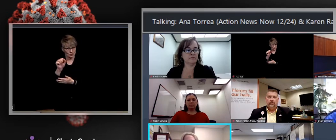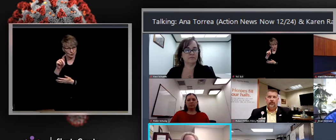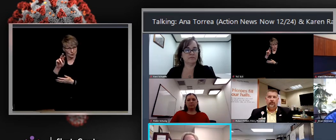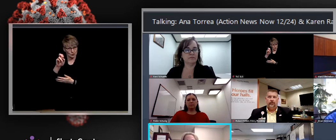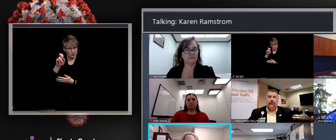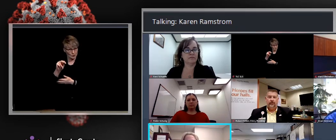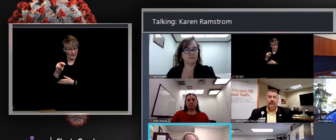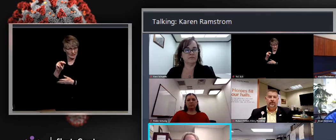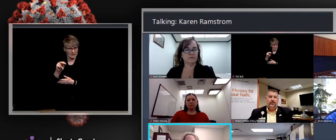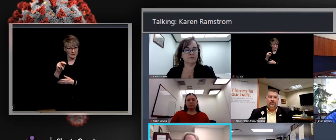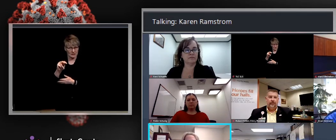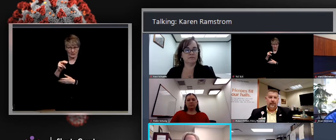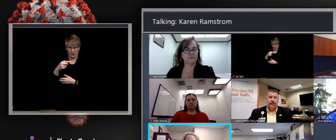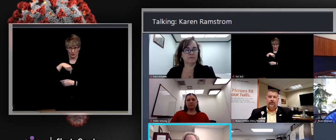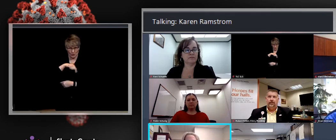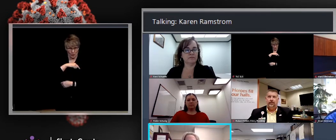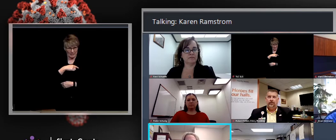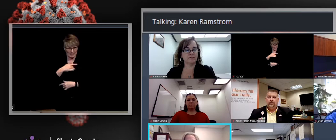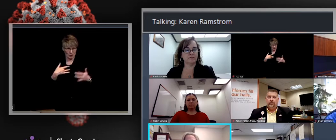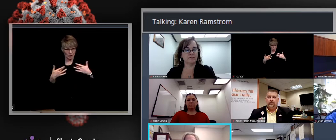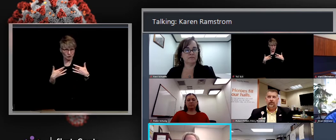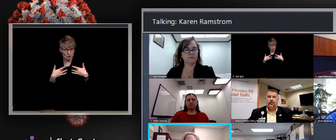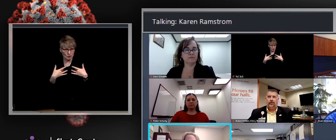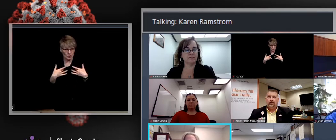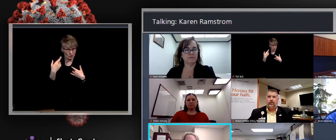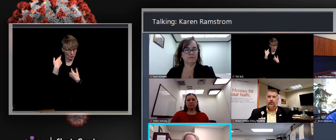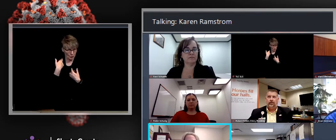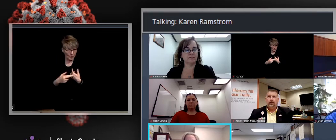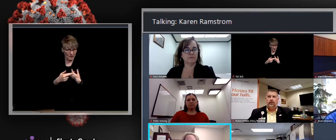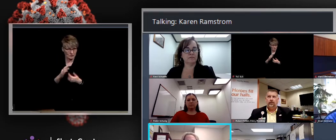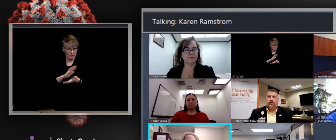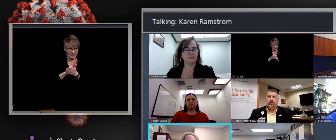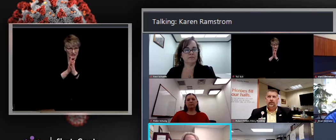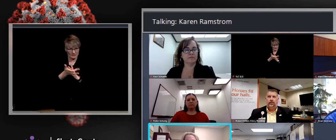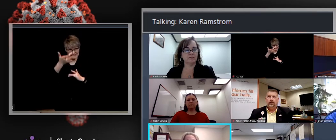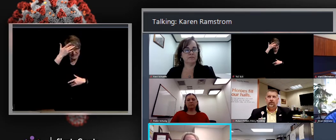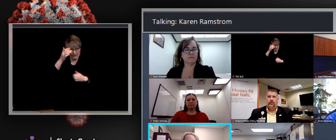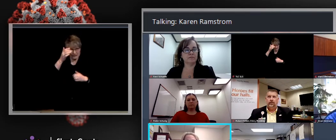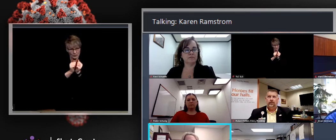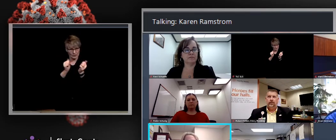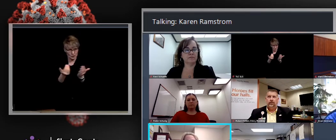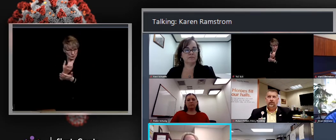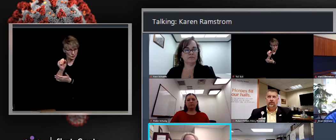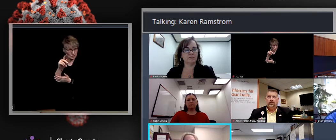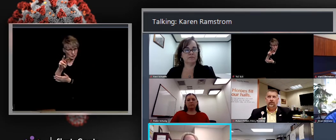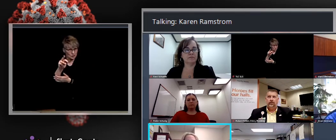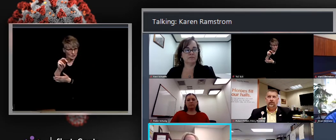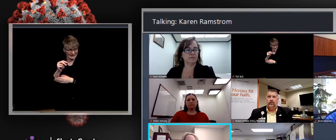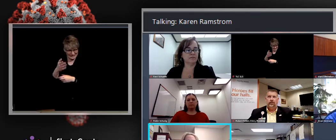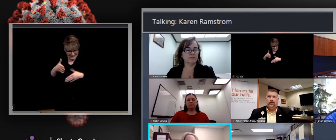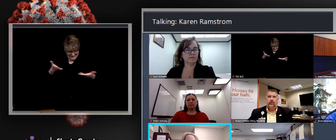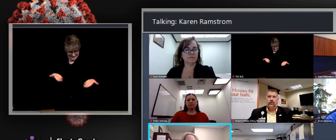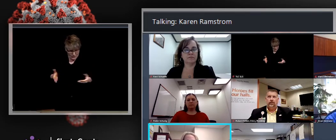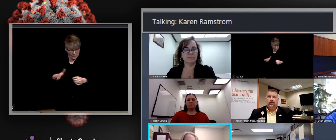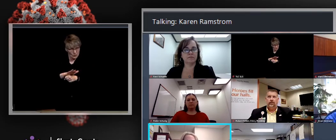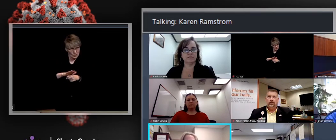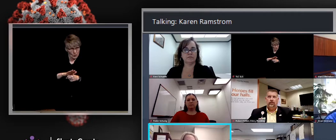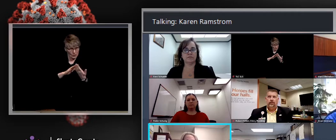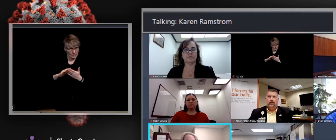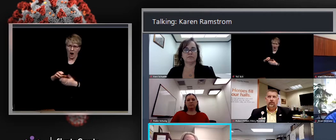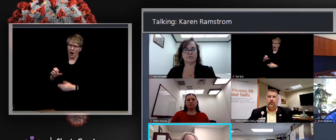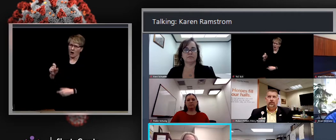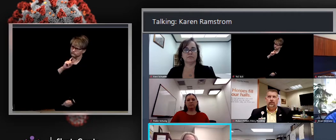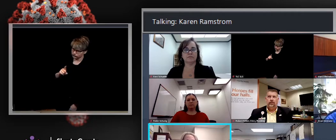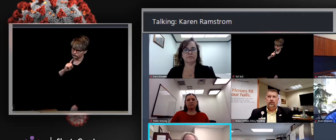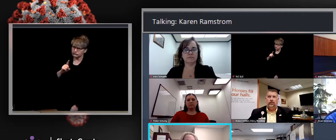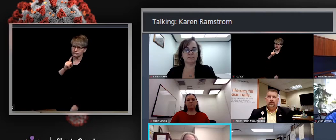Absolutely. There definitely is risk of that, which is why we're really encouraging vaccination and that people continue as you're out and exposed to people, not part